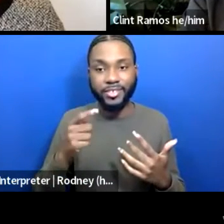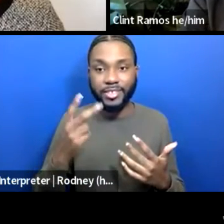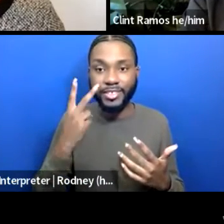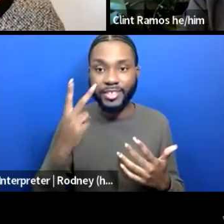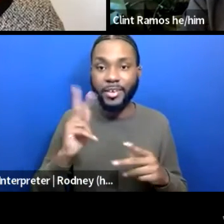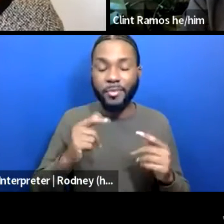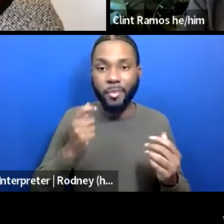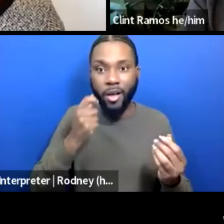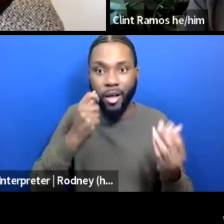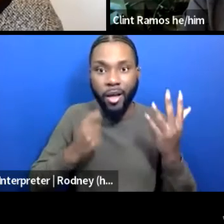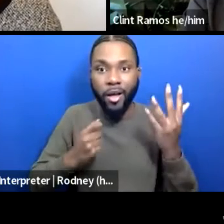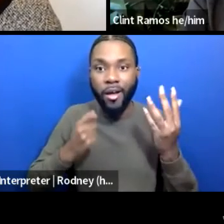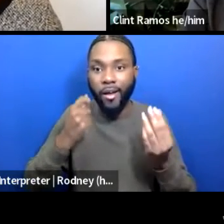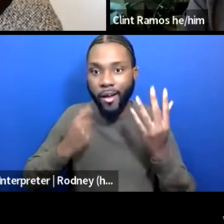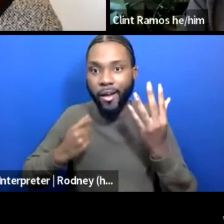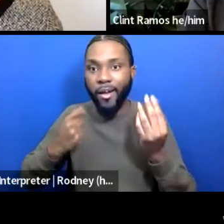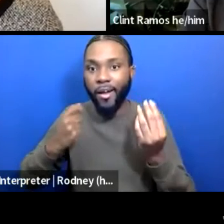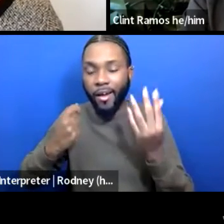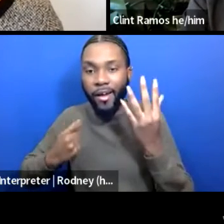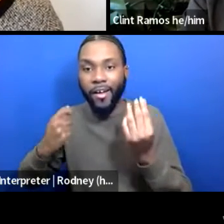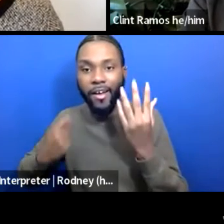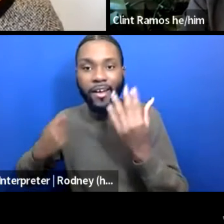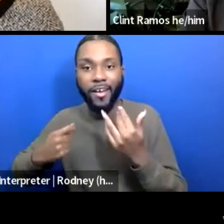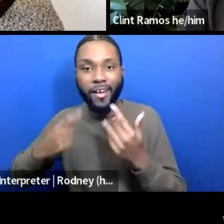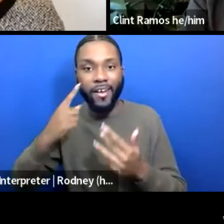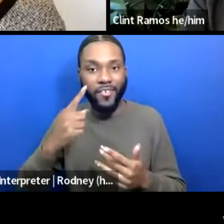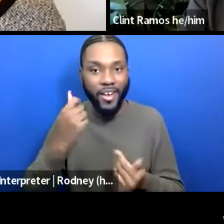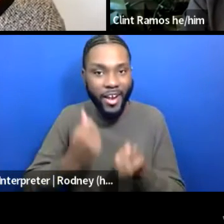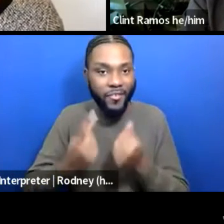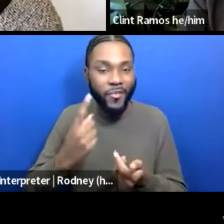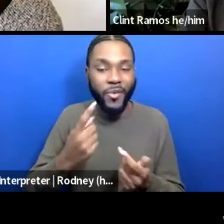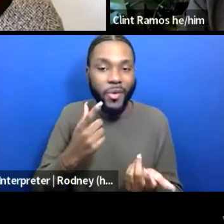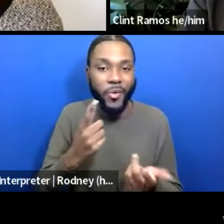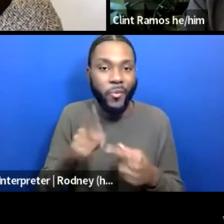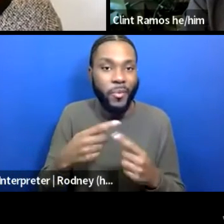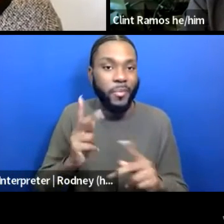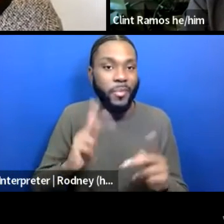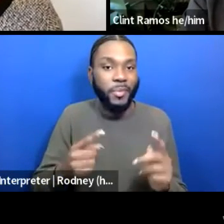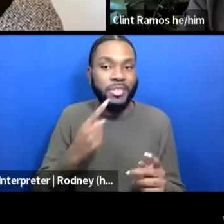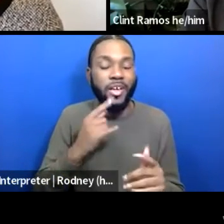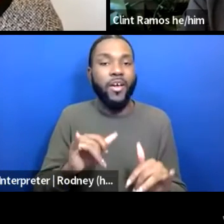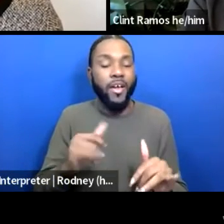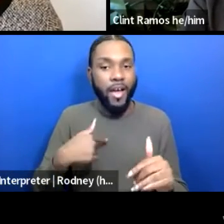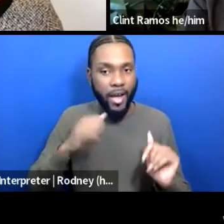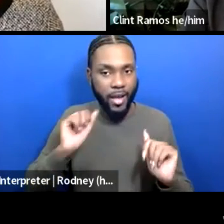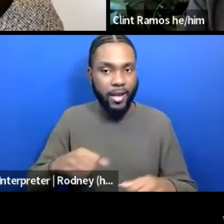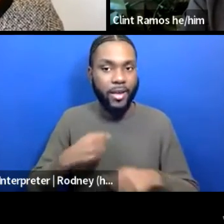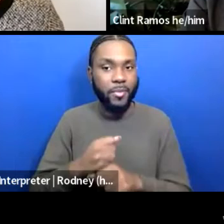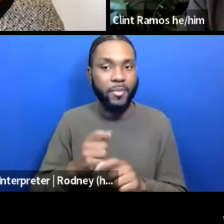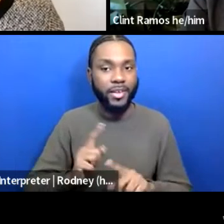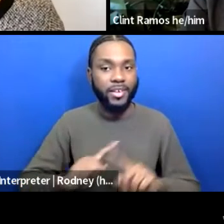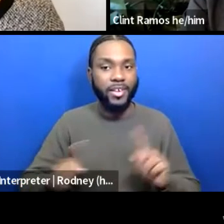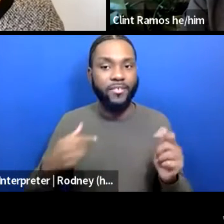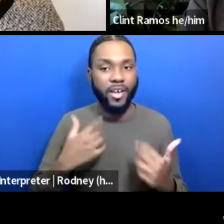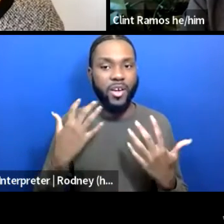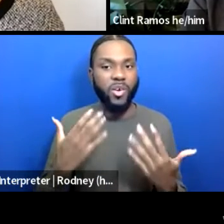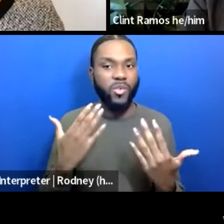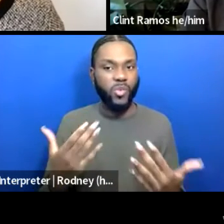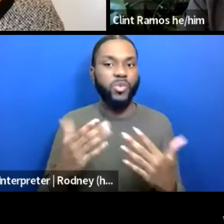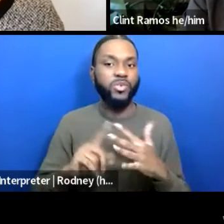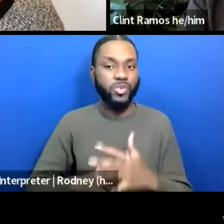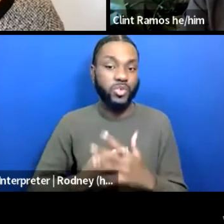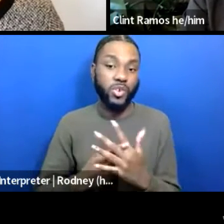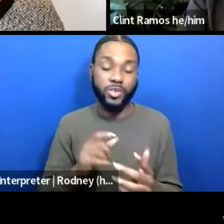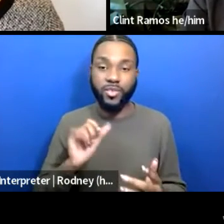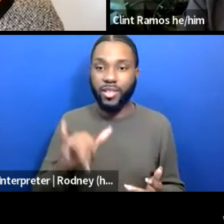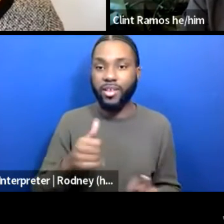after light bulb after light bulb turn on for people who say, I can make a difference. I want to start this. And so